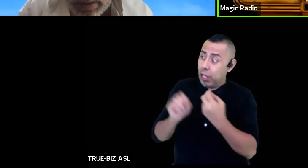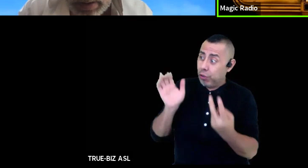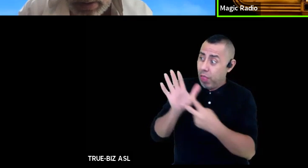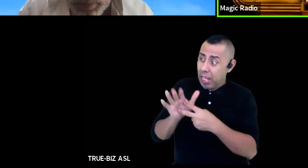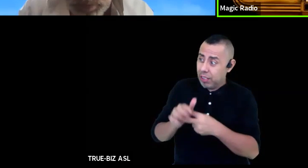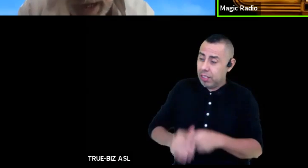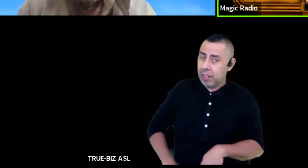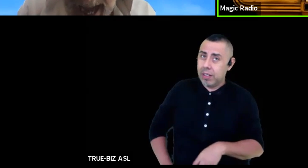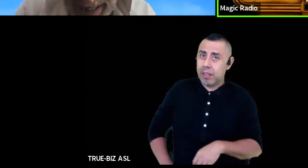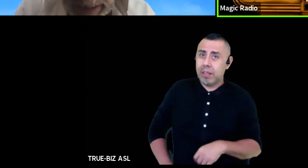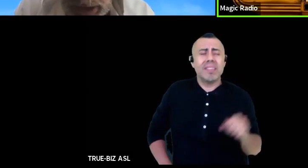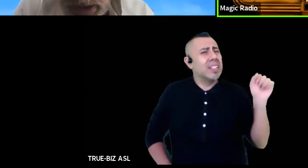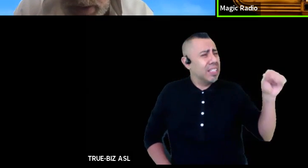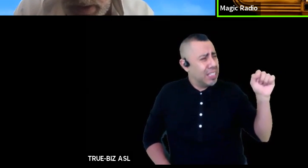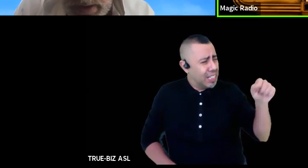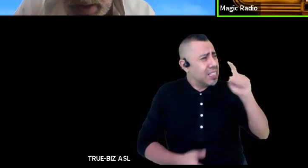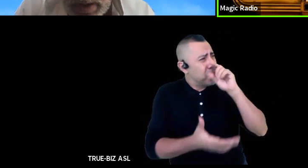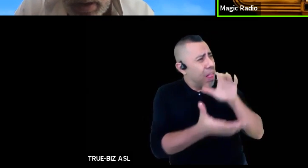yes why?